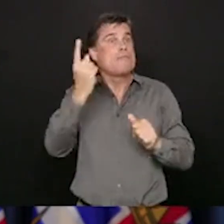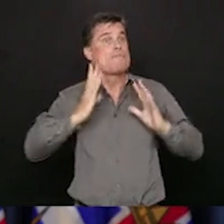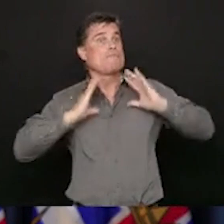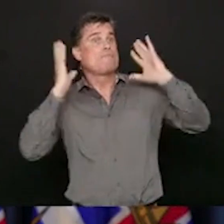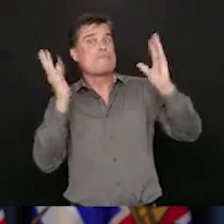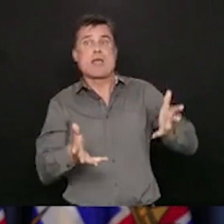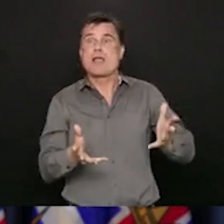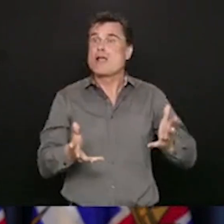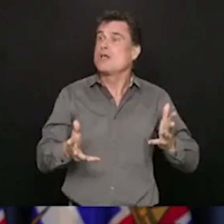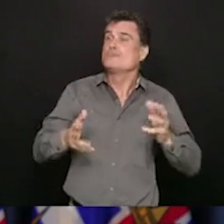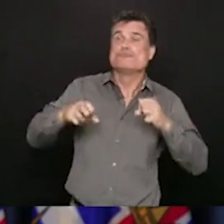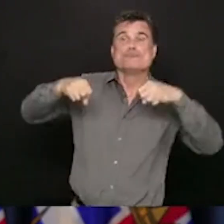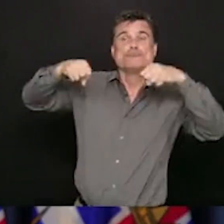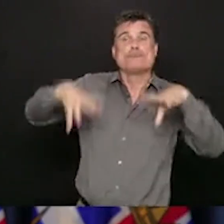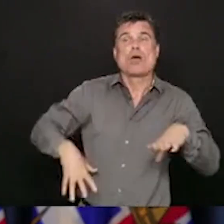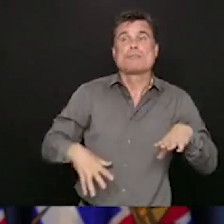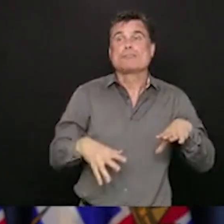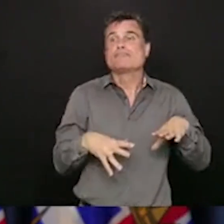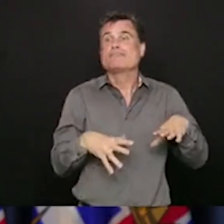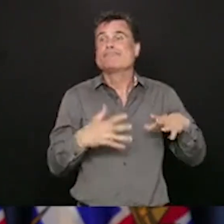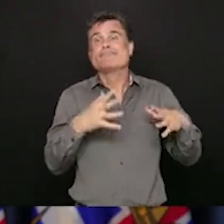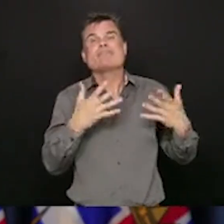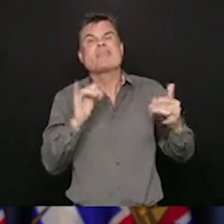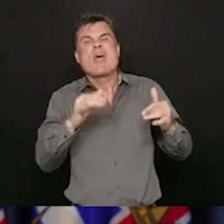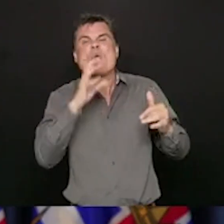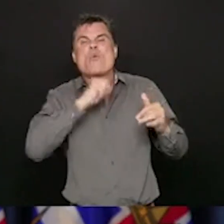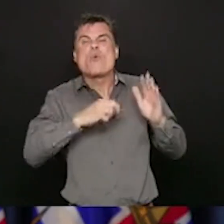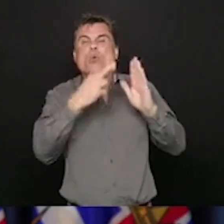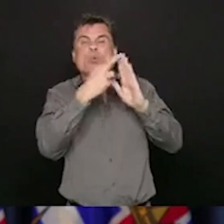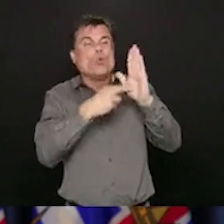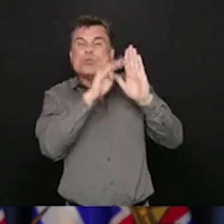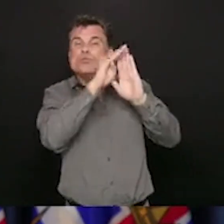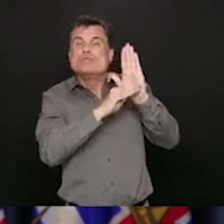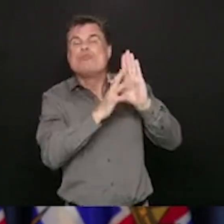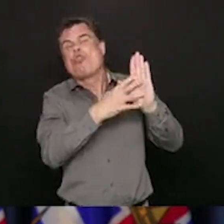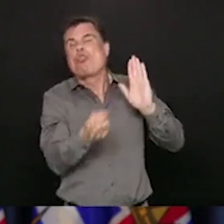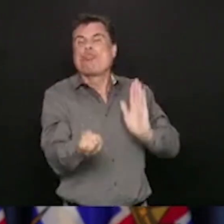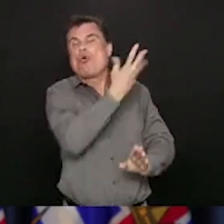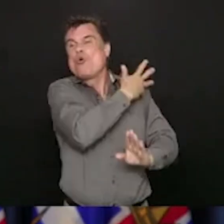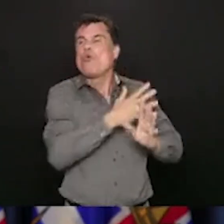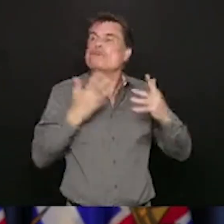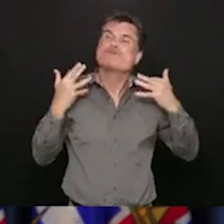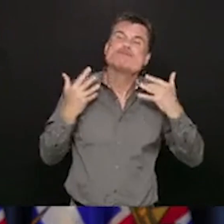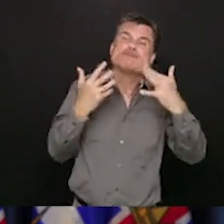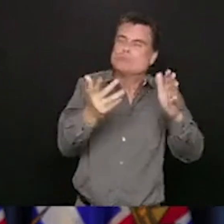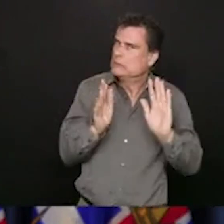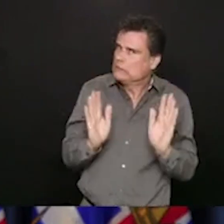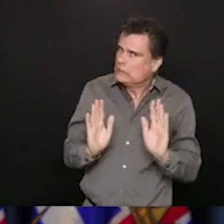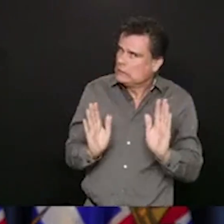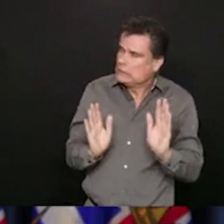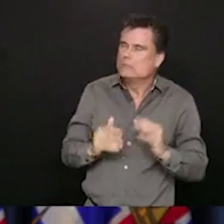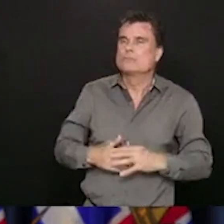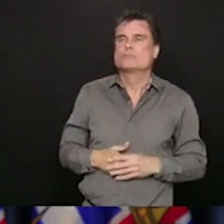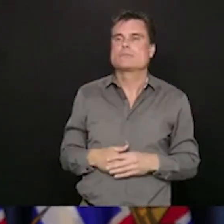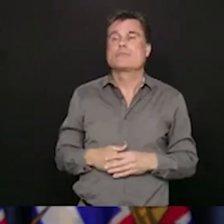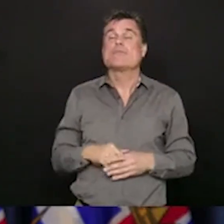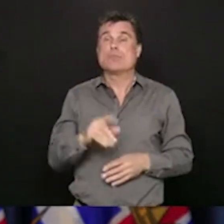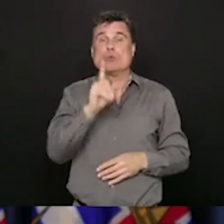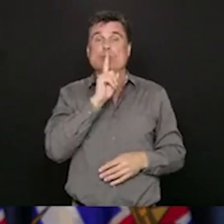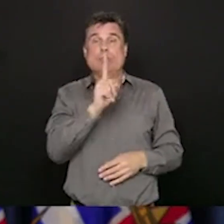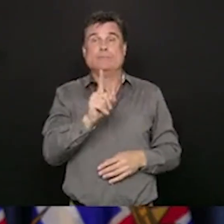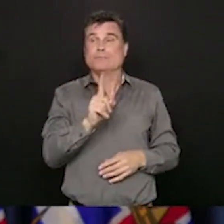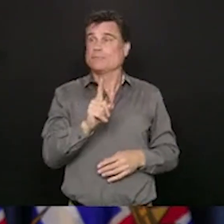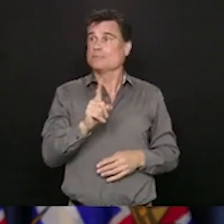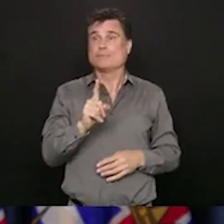place, a very good place relative to other jurisdictions. But poll after poll and everybody I talk to says, let's